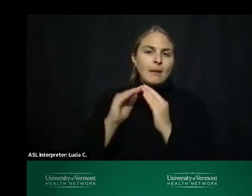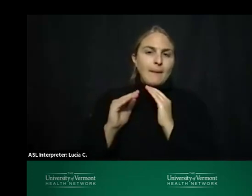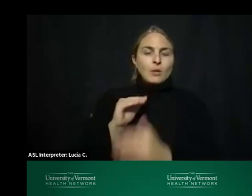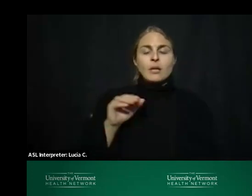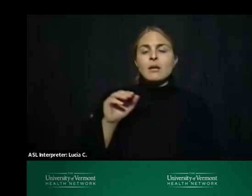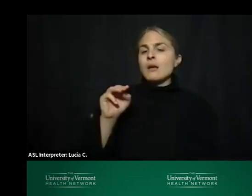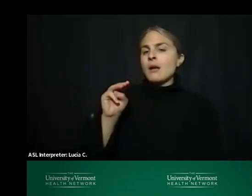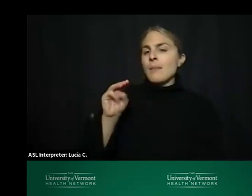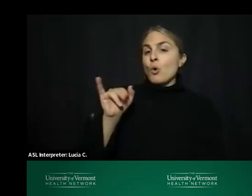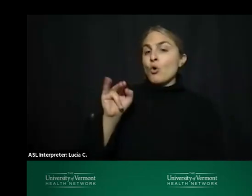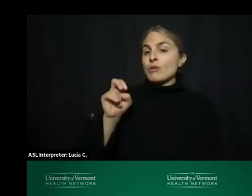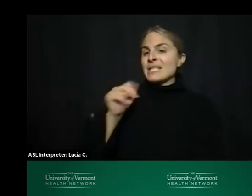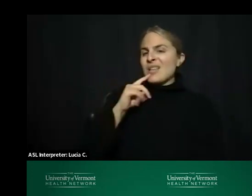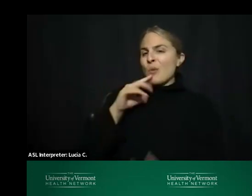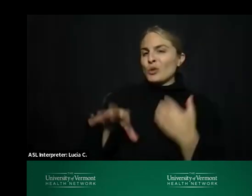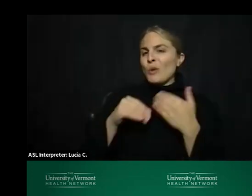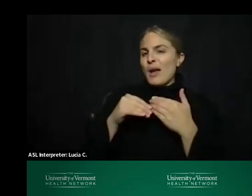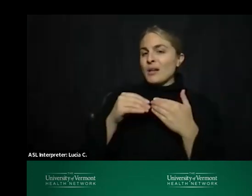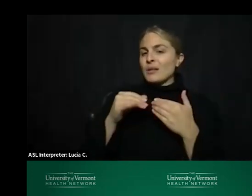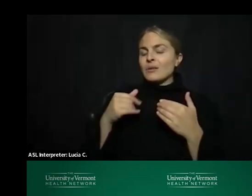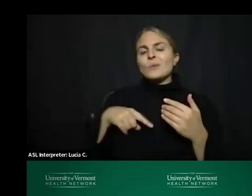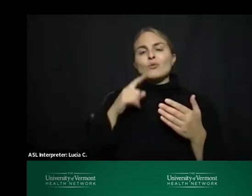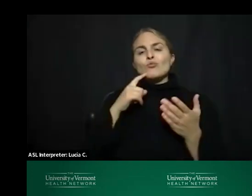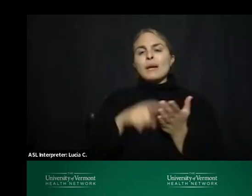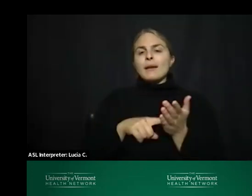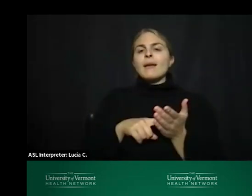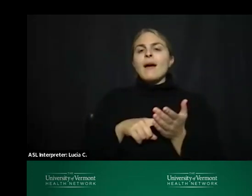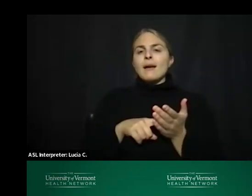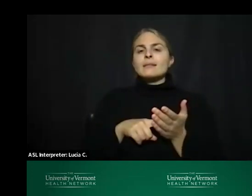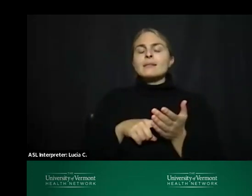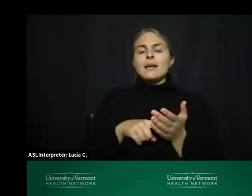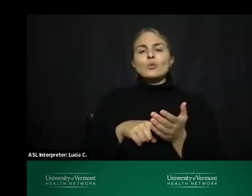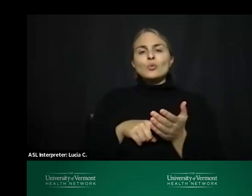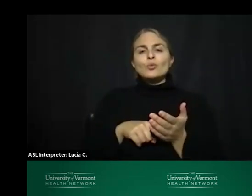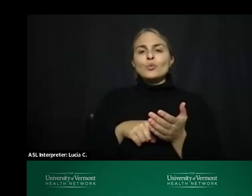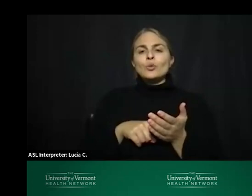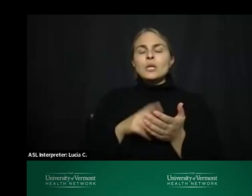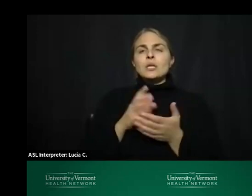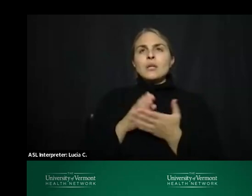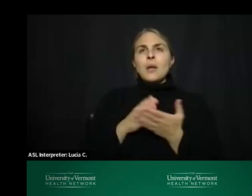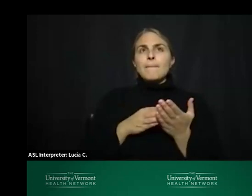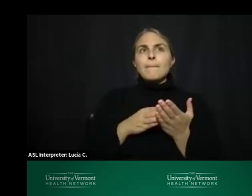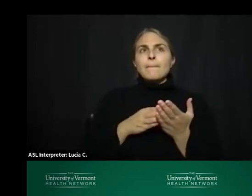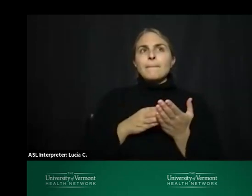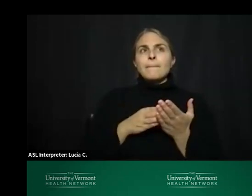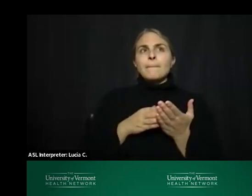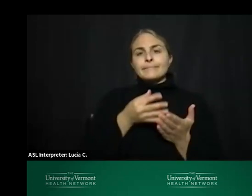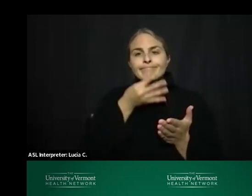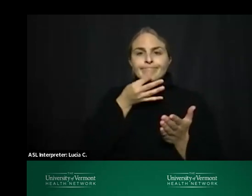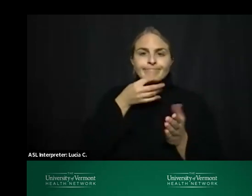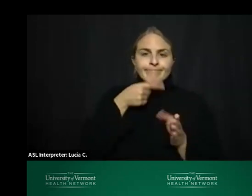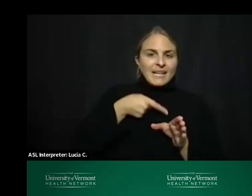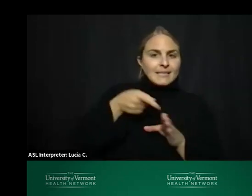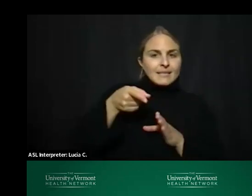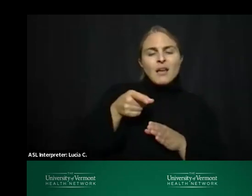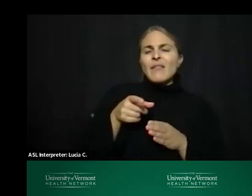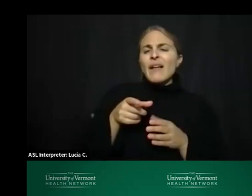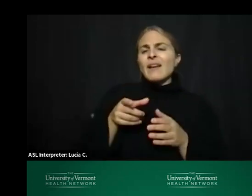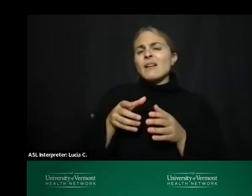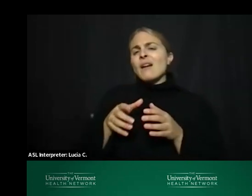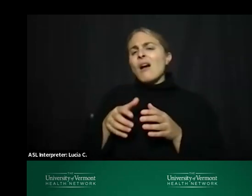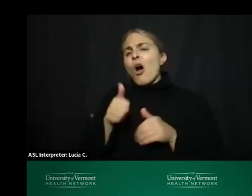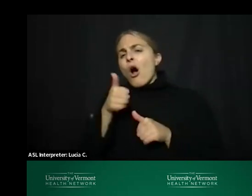i think i would just add that we also recognize that there may be some specialties um subspecialties